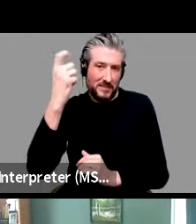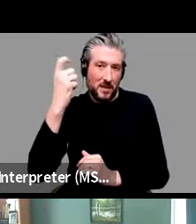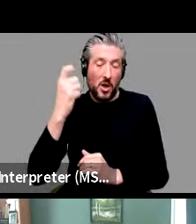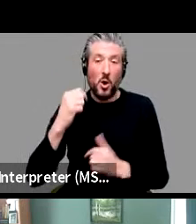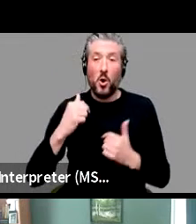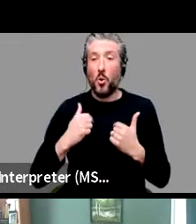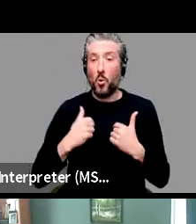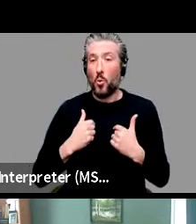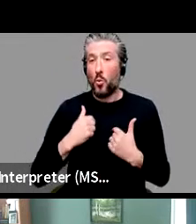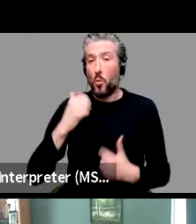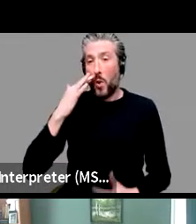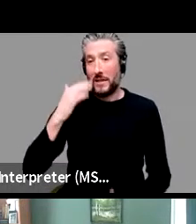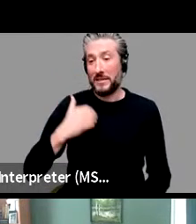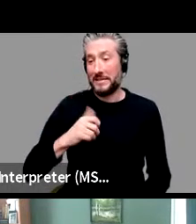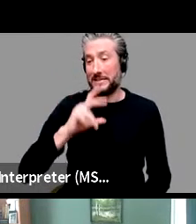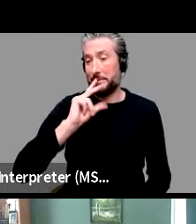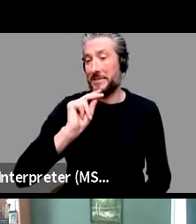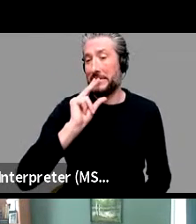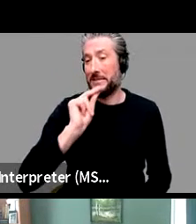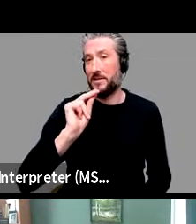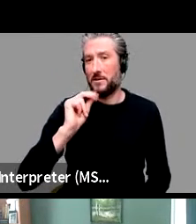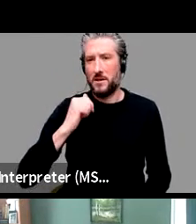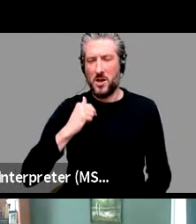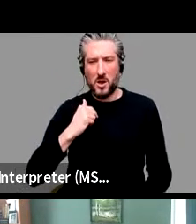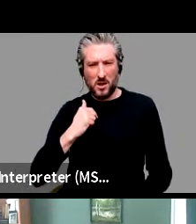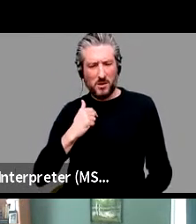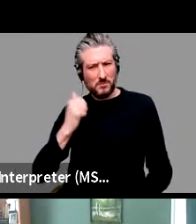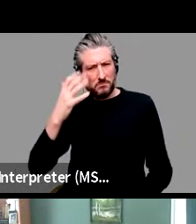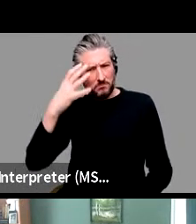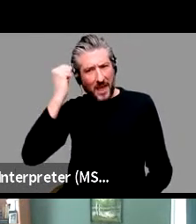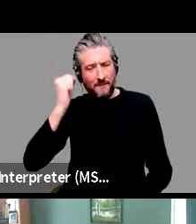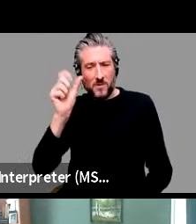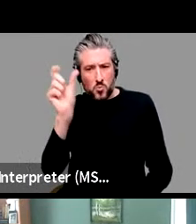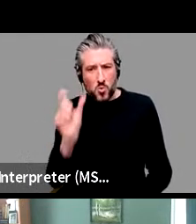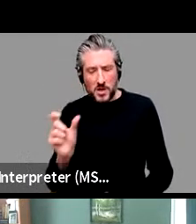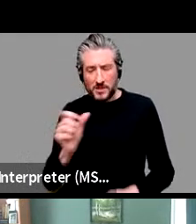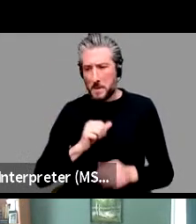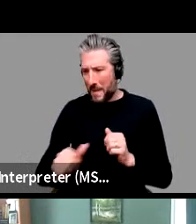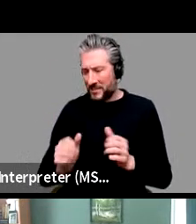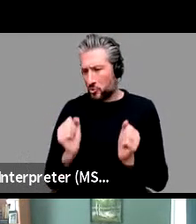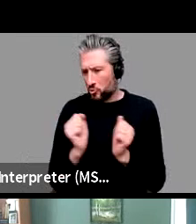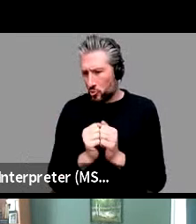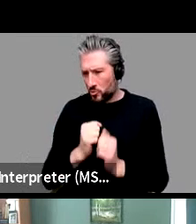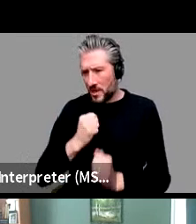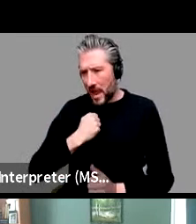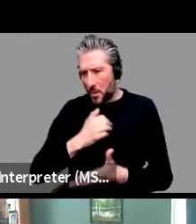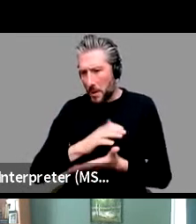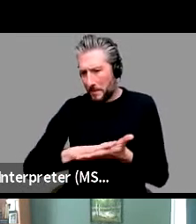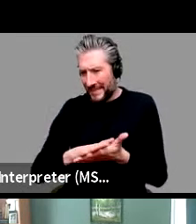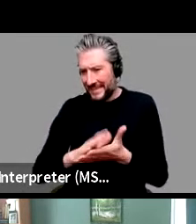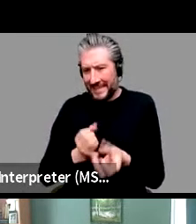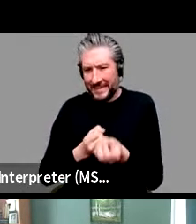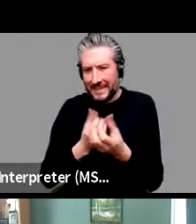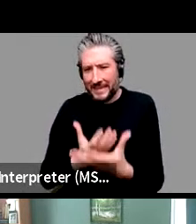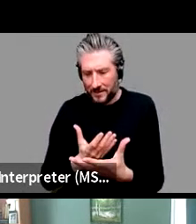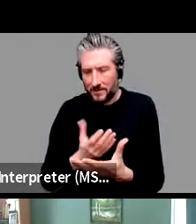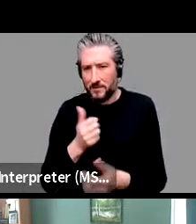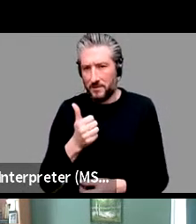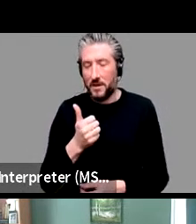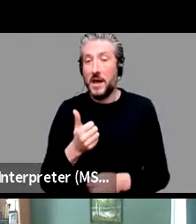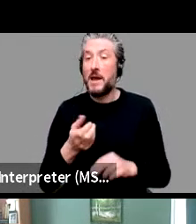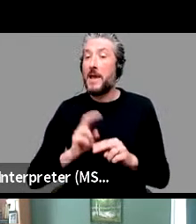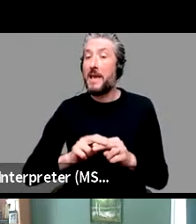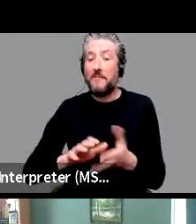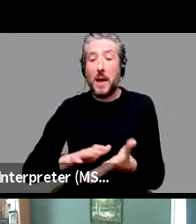are going to express our, and constructions that are going to express our meaning. But be, if you put meaning aside and you, you use